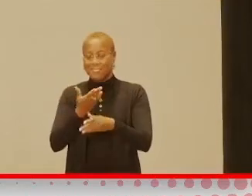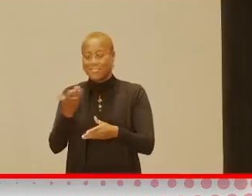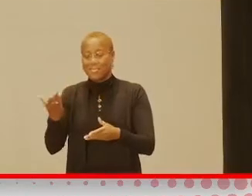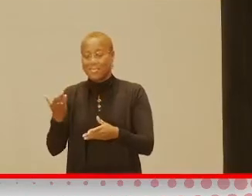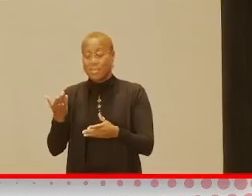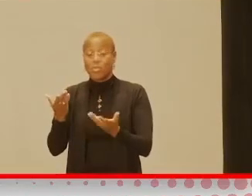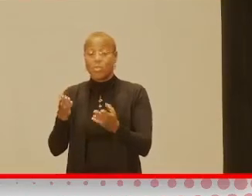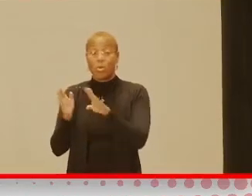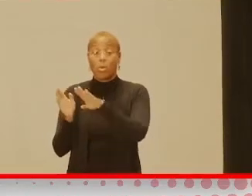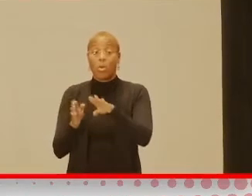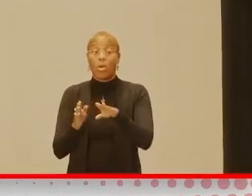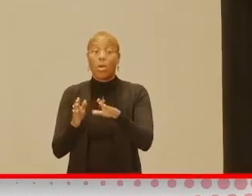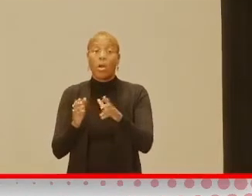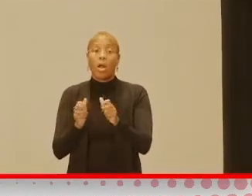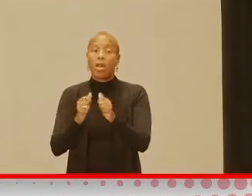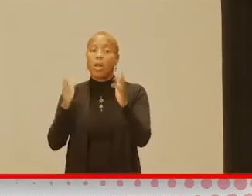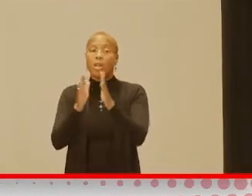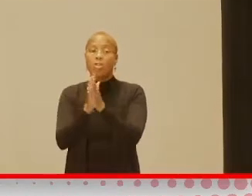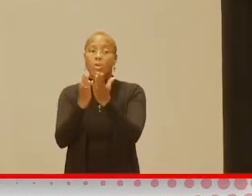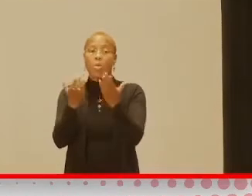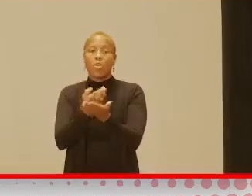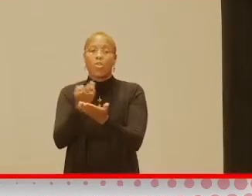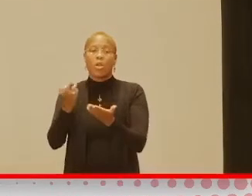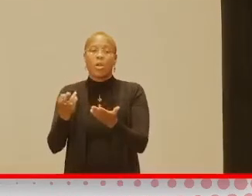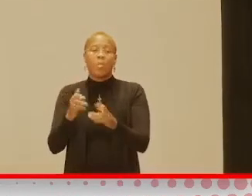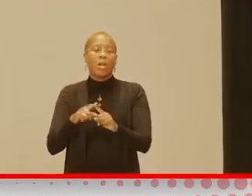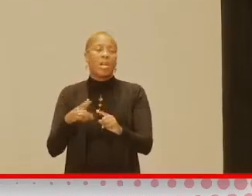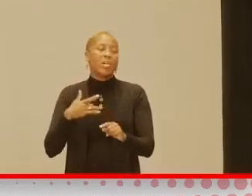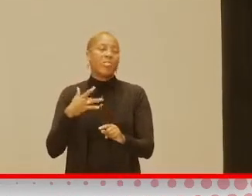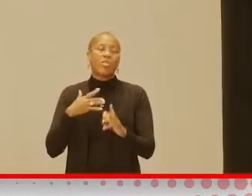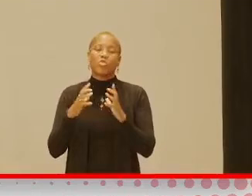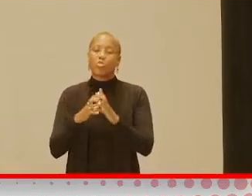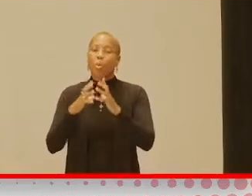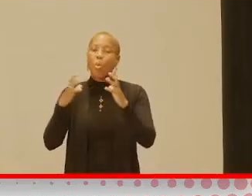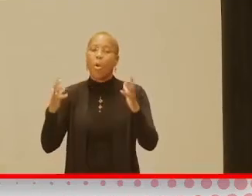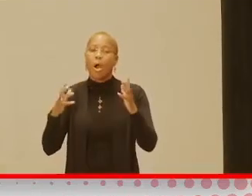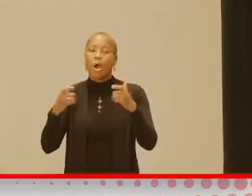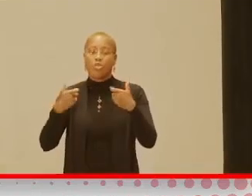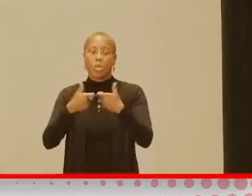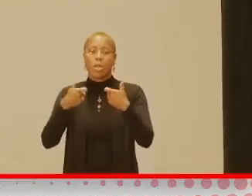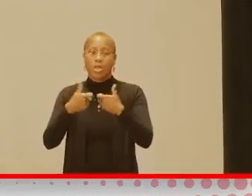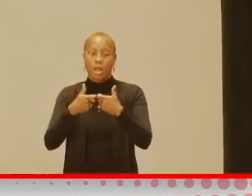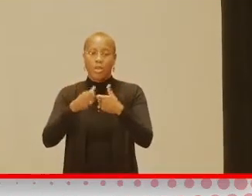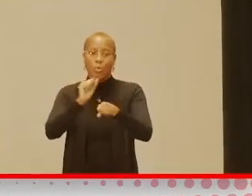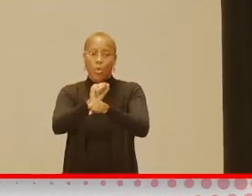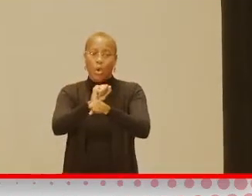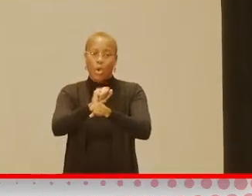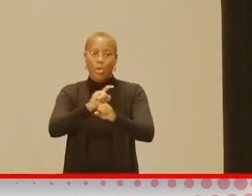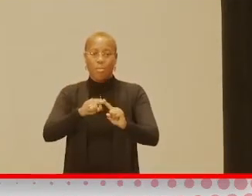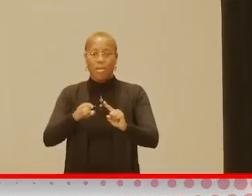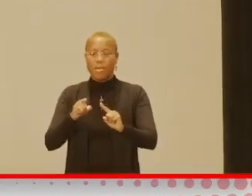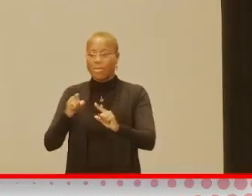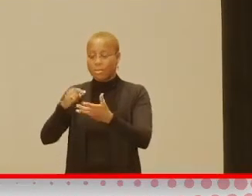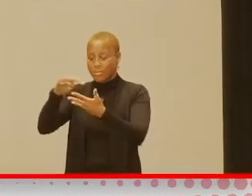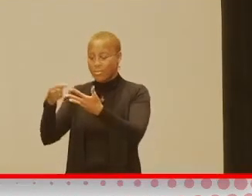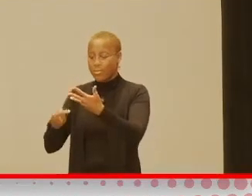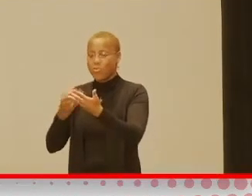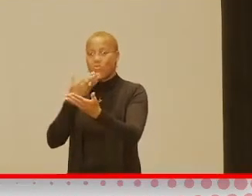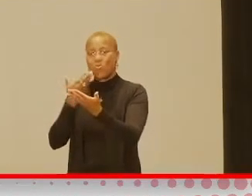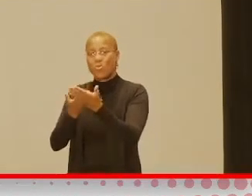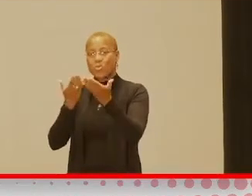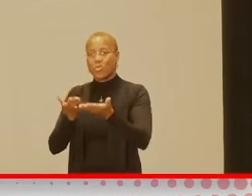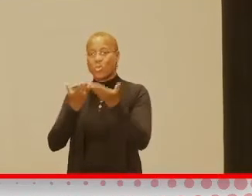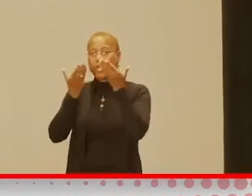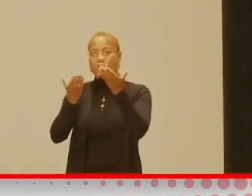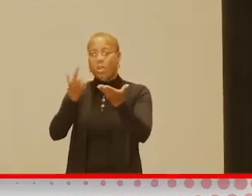out. There's also some great book resources, although I feel like everybody does so much electronic. But these are some good suggestions for